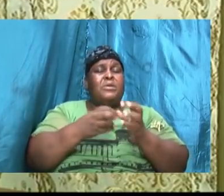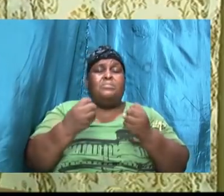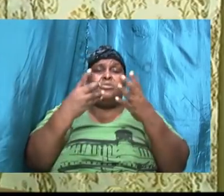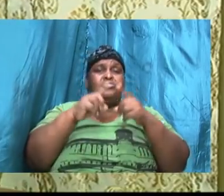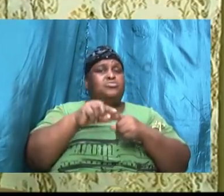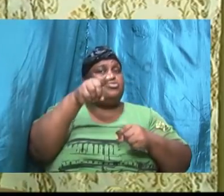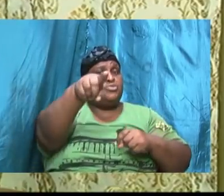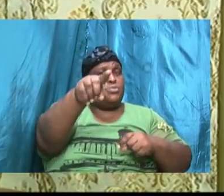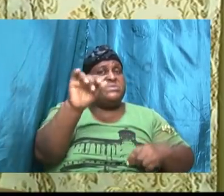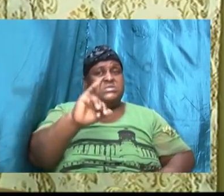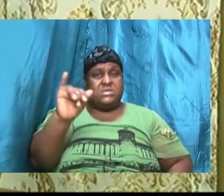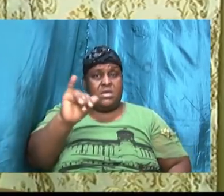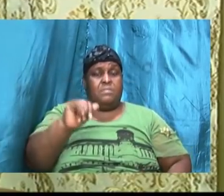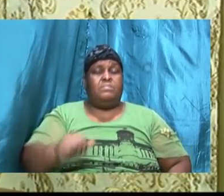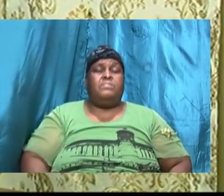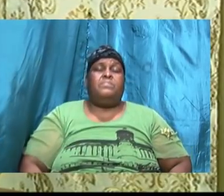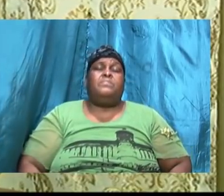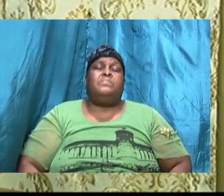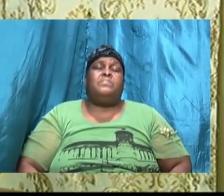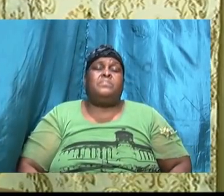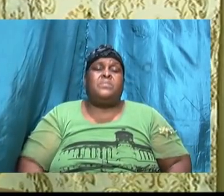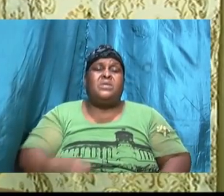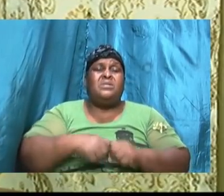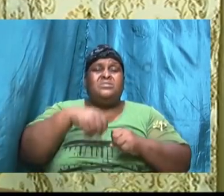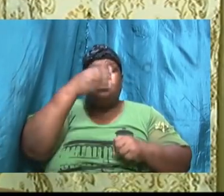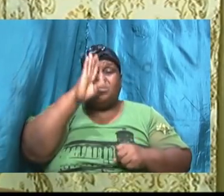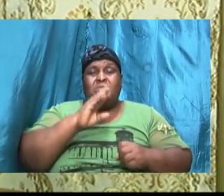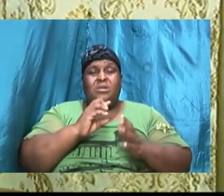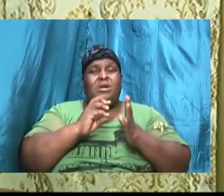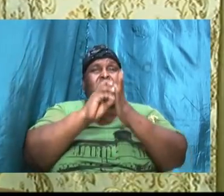so God will then is like a road